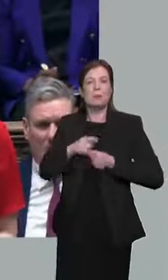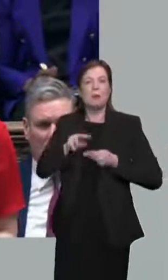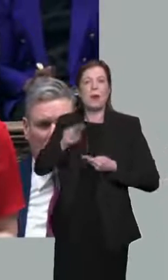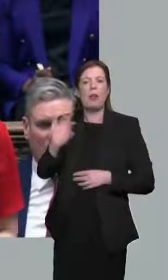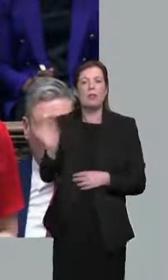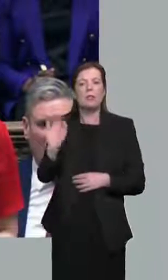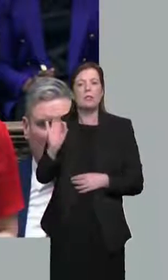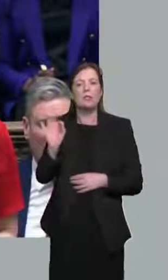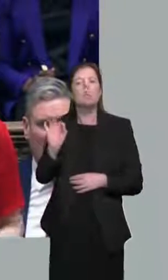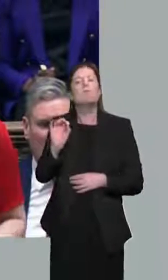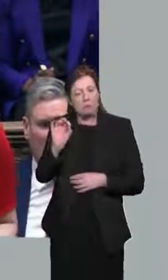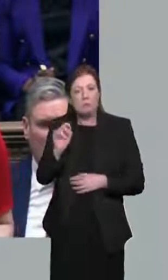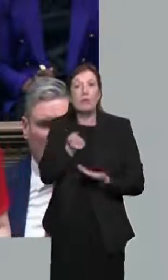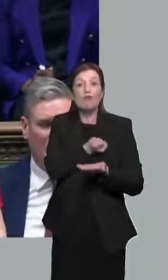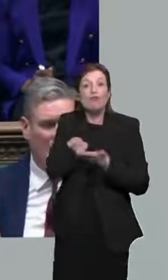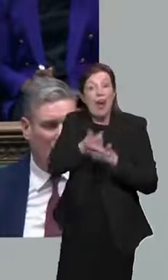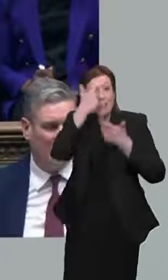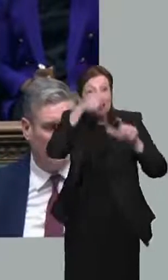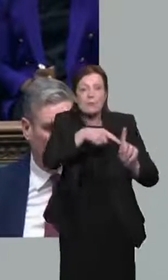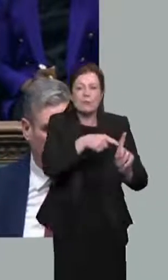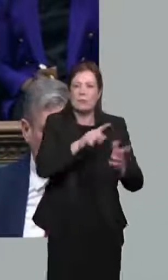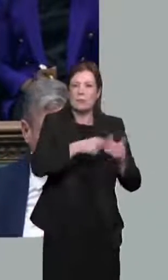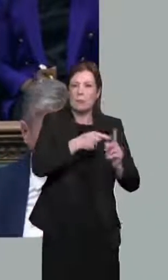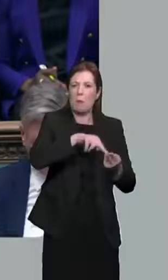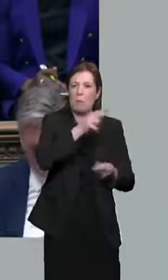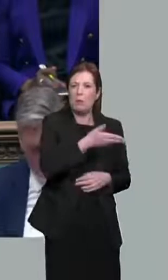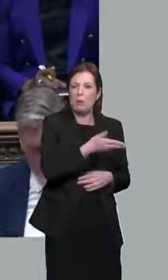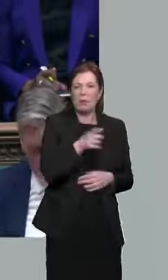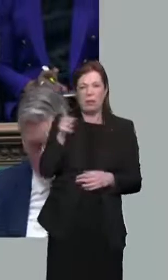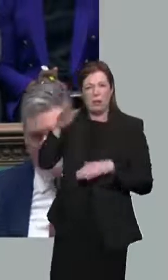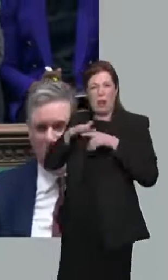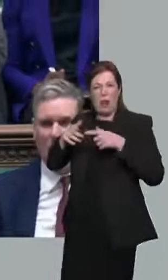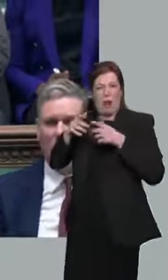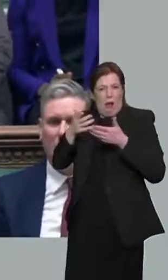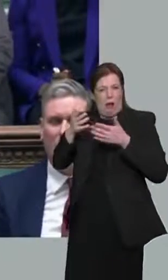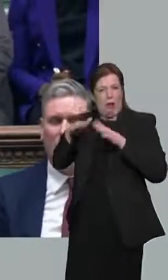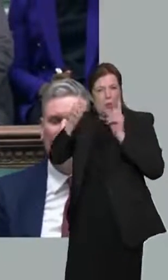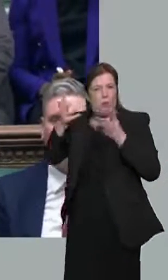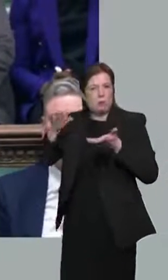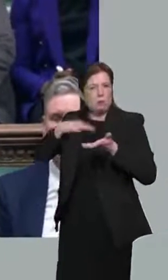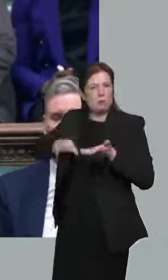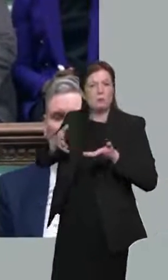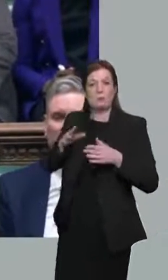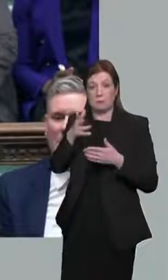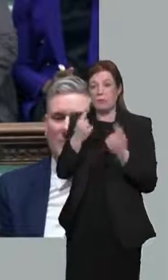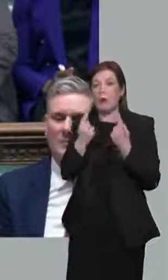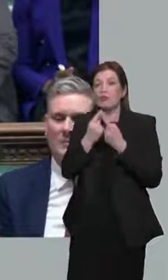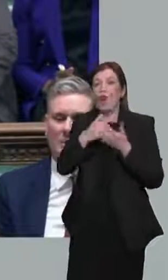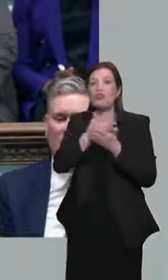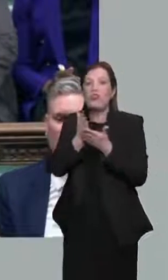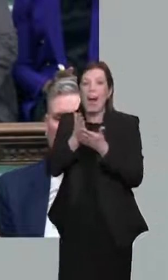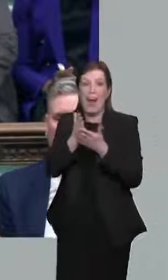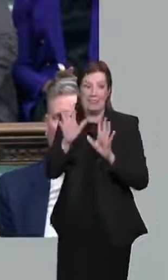but their tenants will. Someone with significant income from buying and selling stocks and shares won't be paying any more in tax.